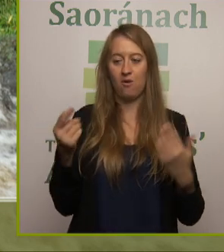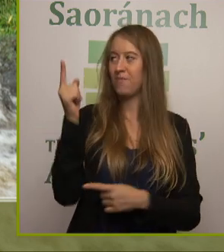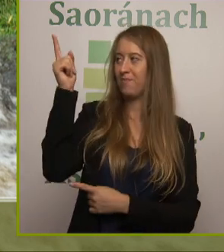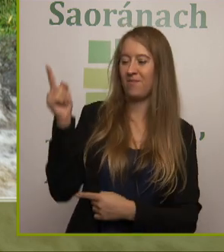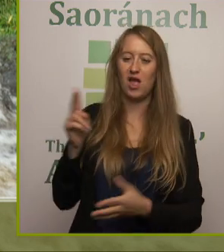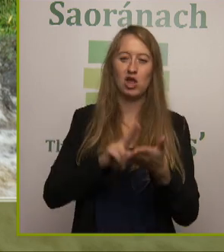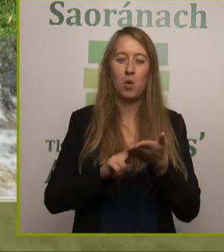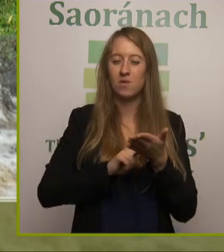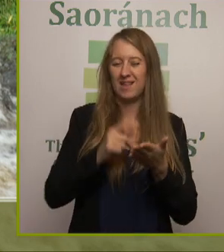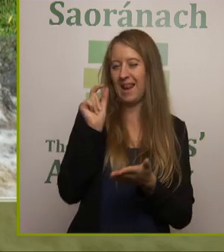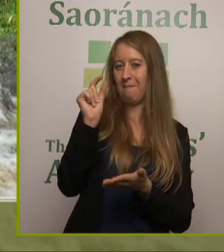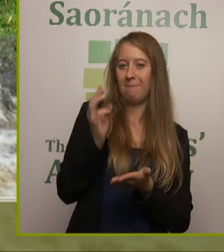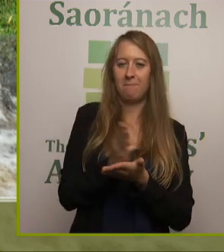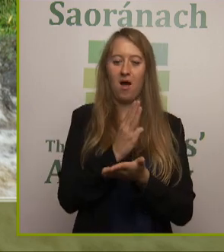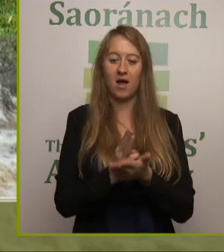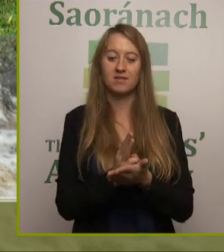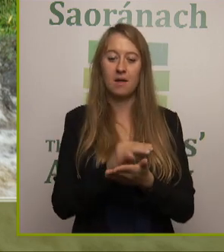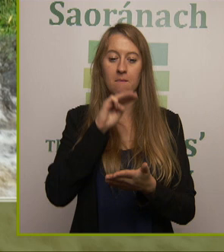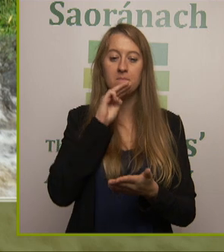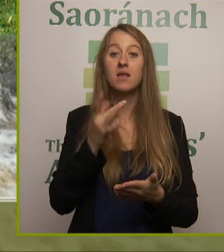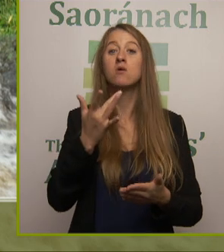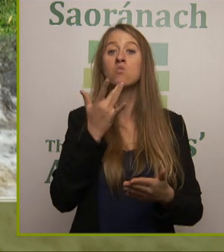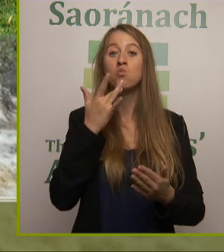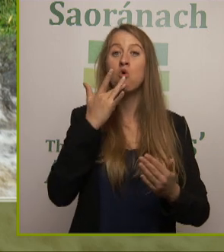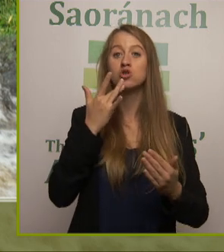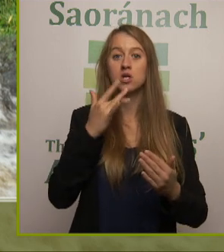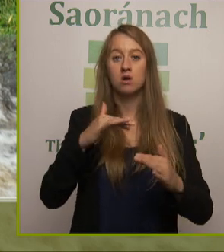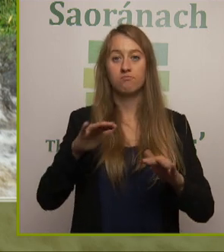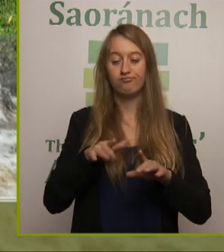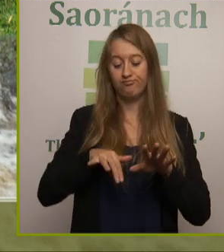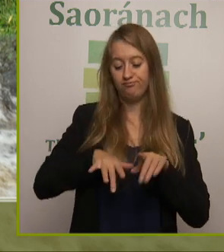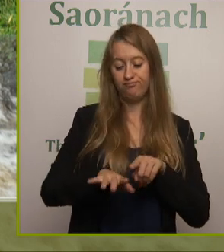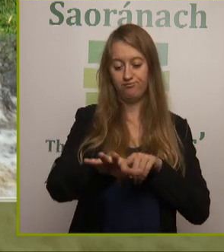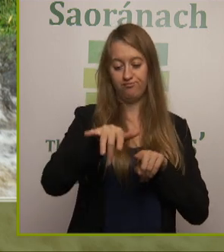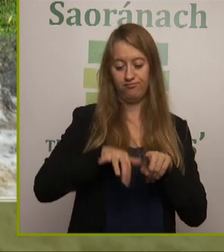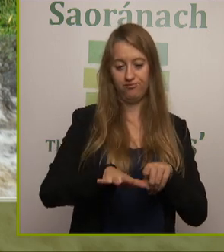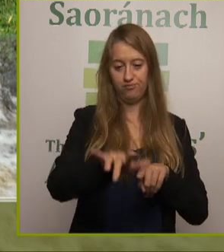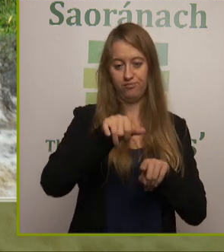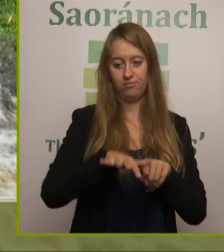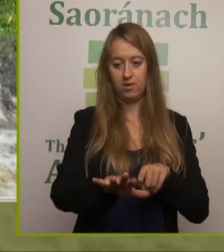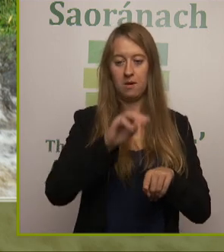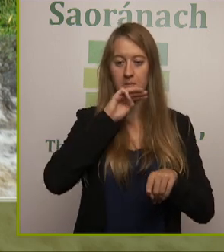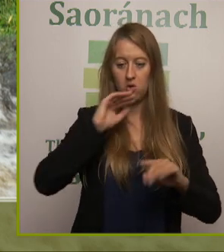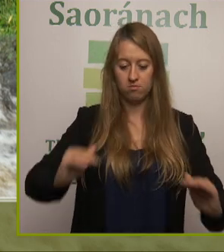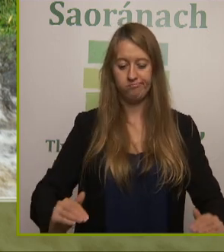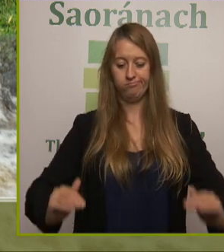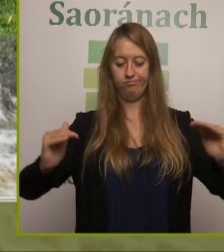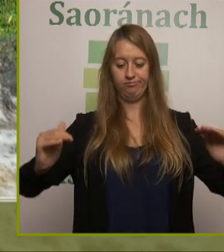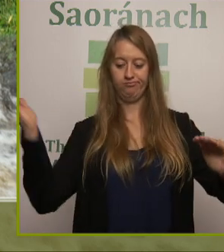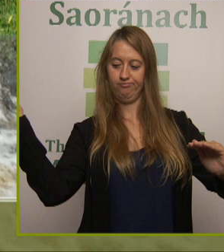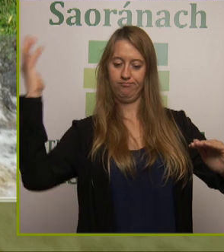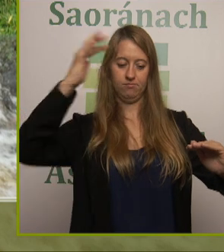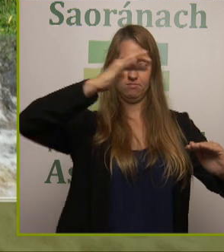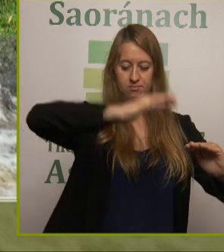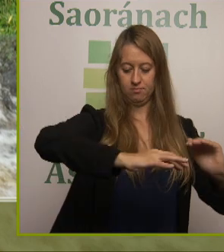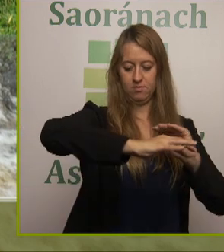use. So the dam usually sits well above the base flow, so it doesn't affect biodiversity. But when there's a flood, it builds up, backs up a little bit behind